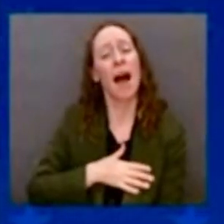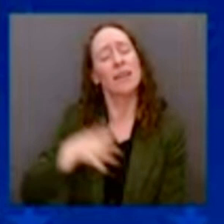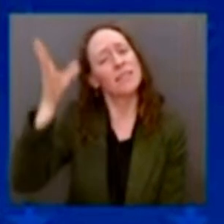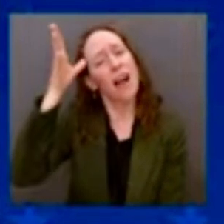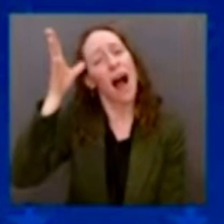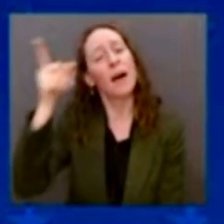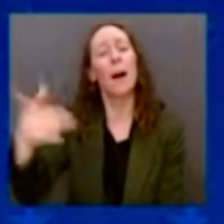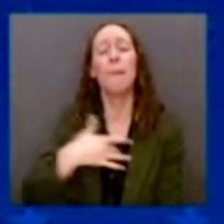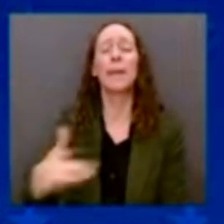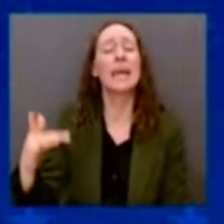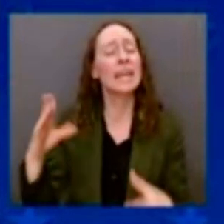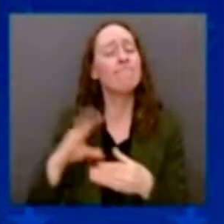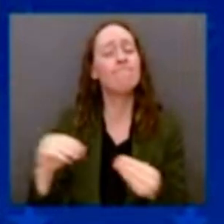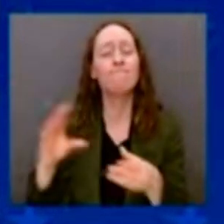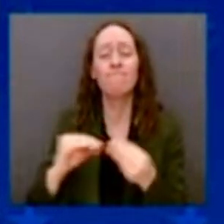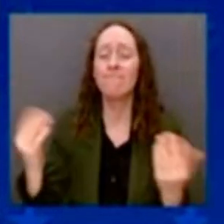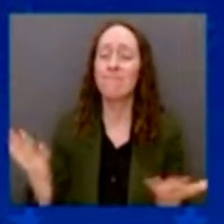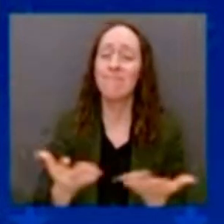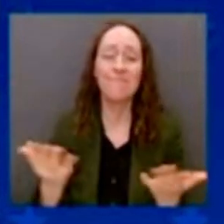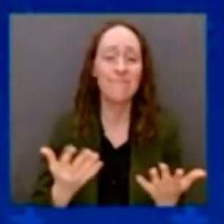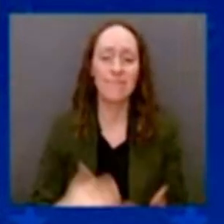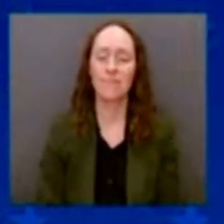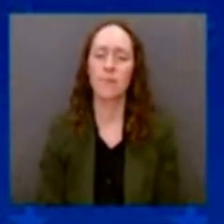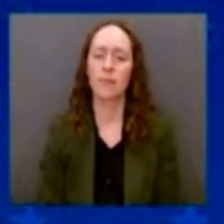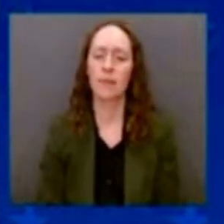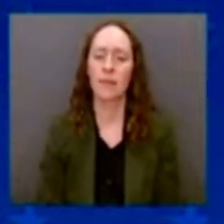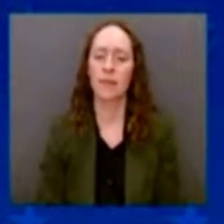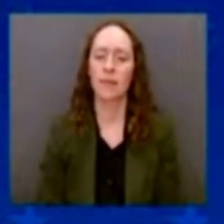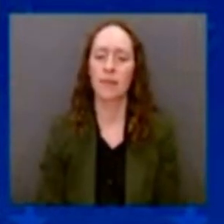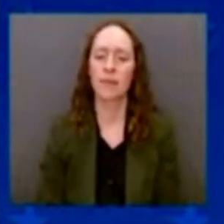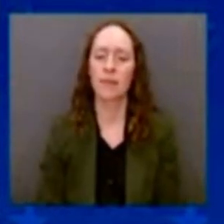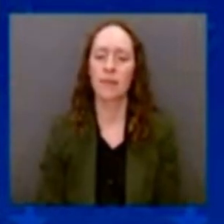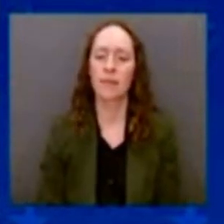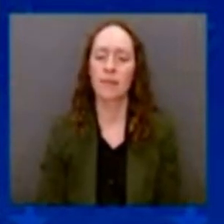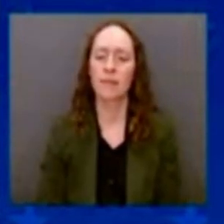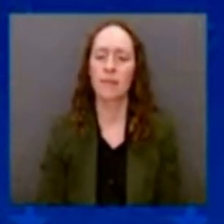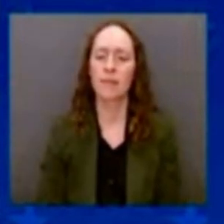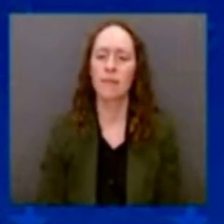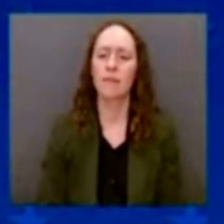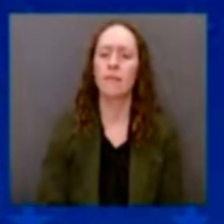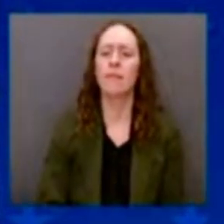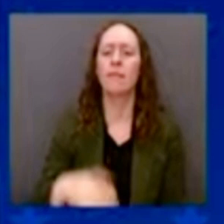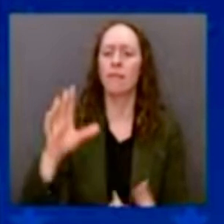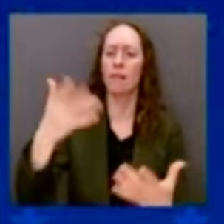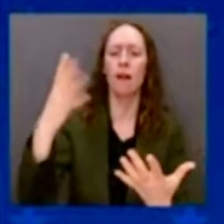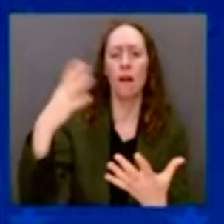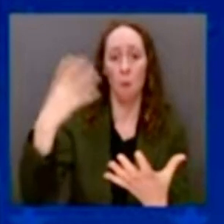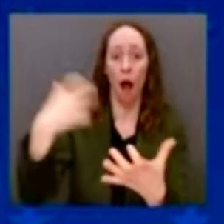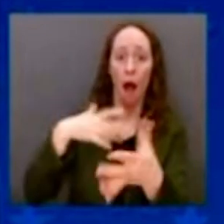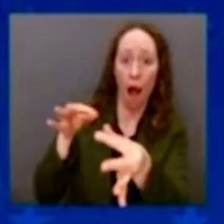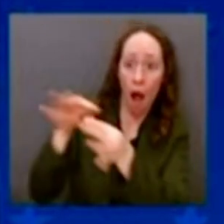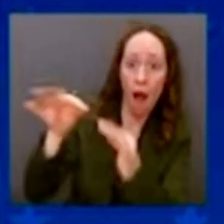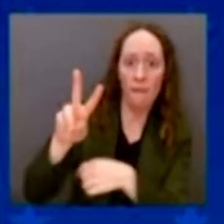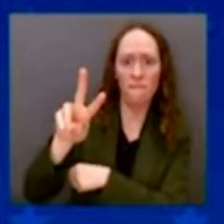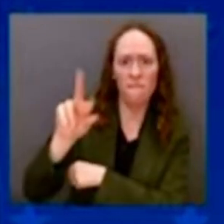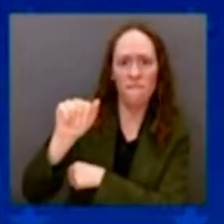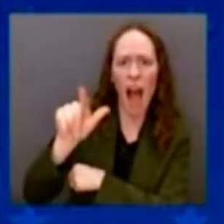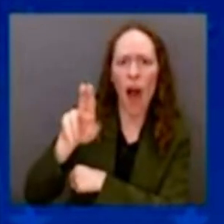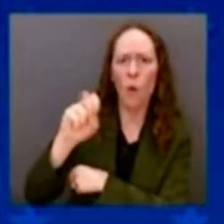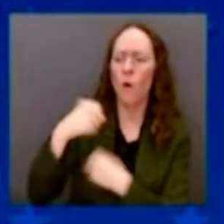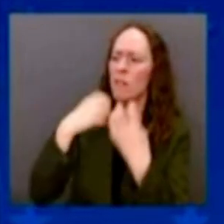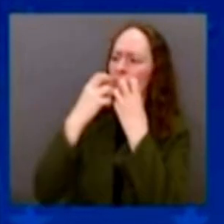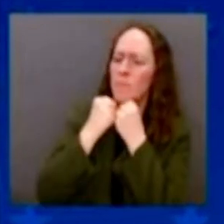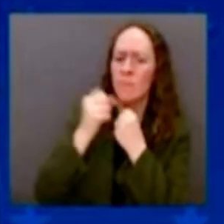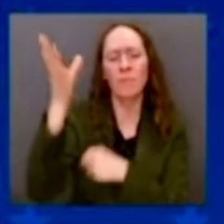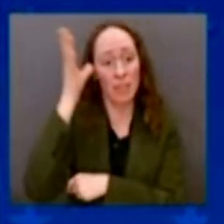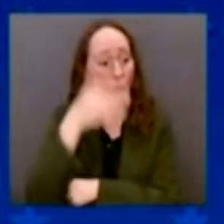My dad would say, no, no, show me your budget. I'll tell you what you value. No, I'm serious. My expression, my dad would say, show me